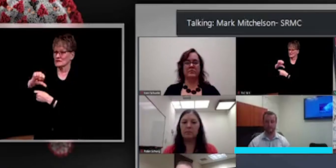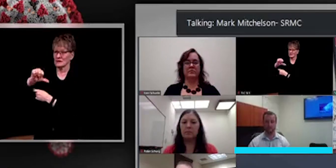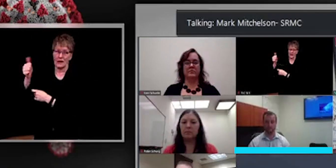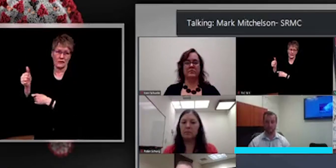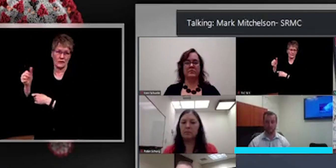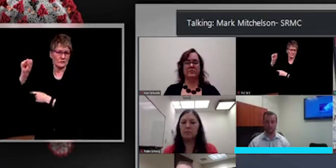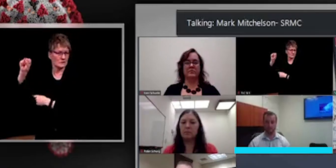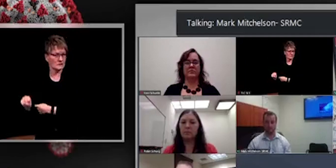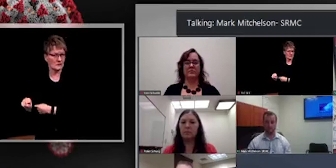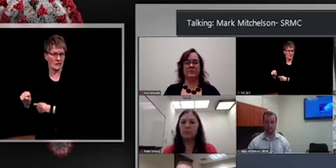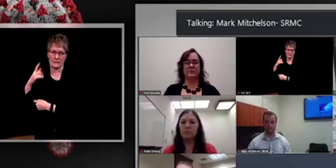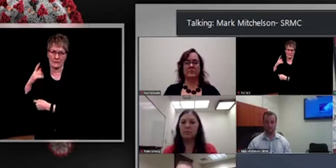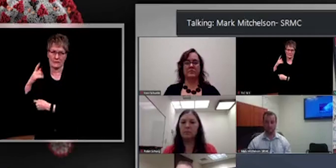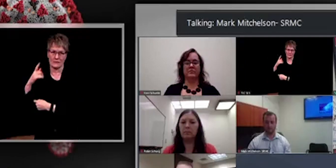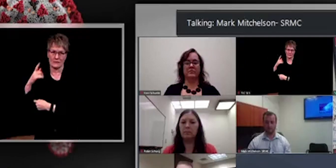Francisco.